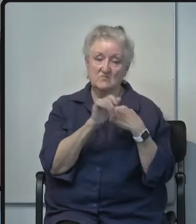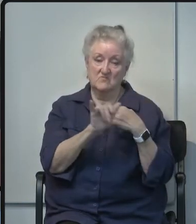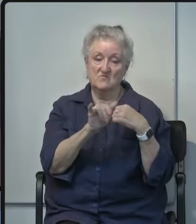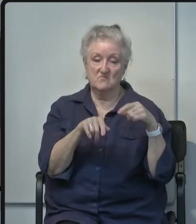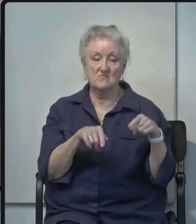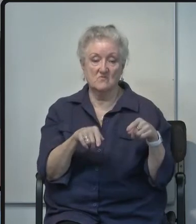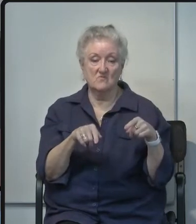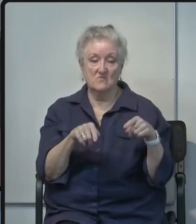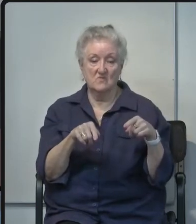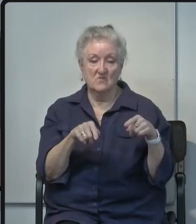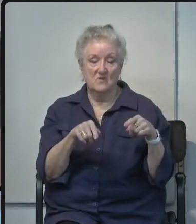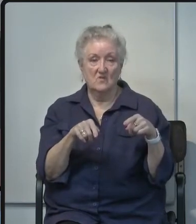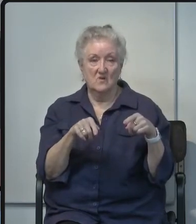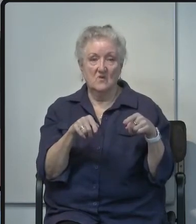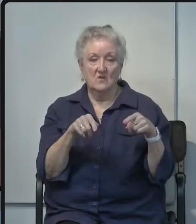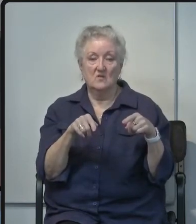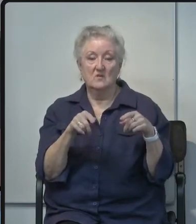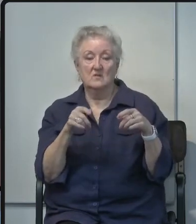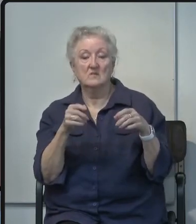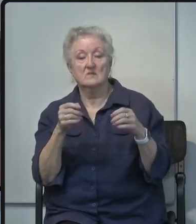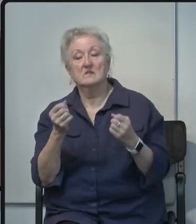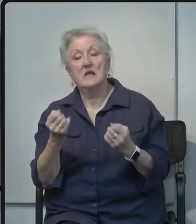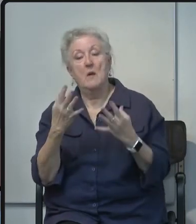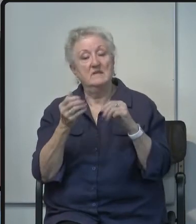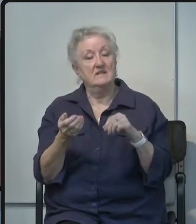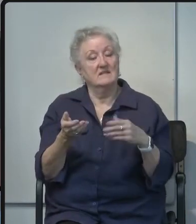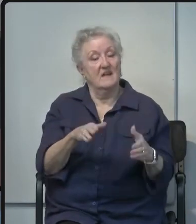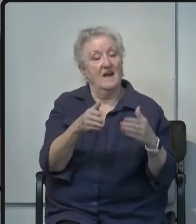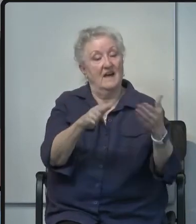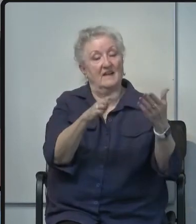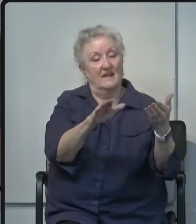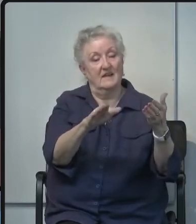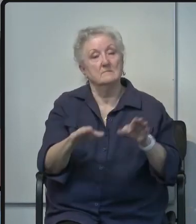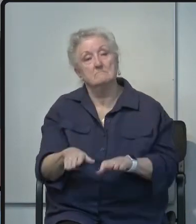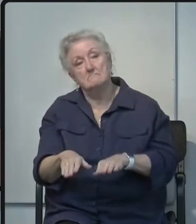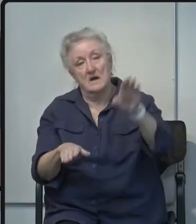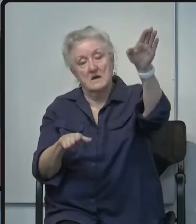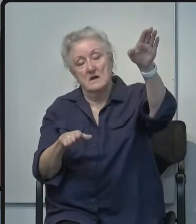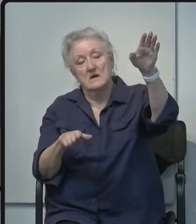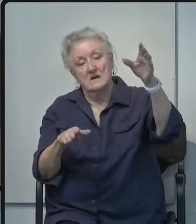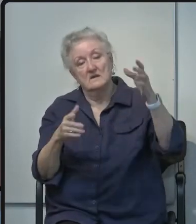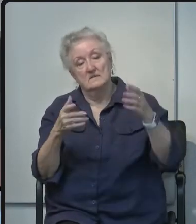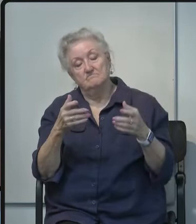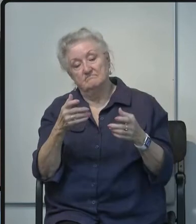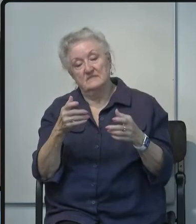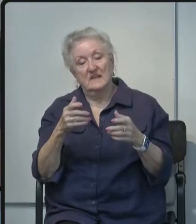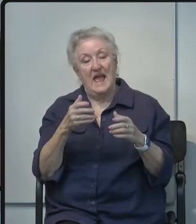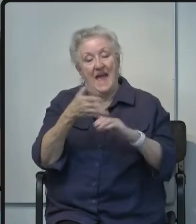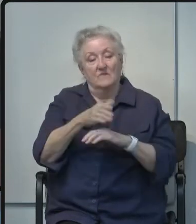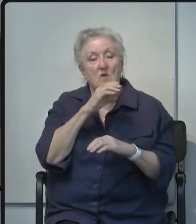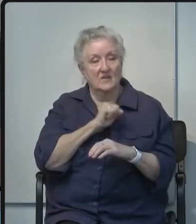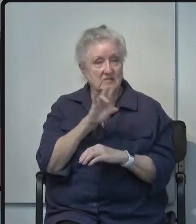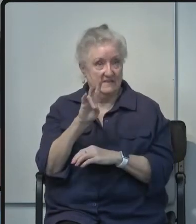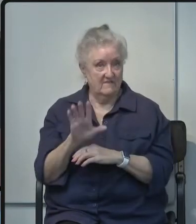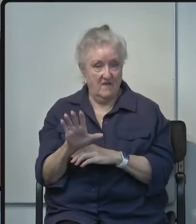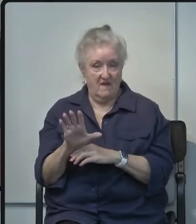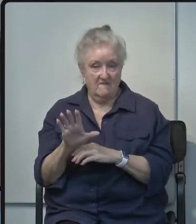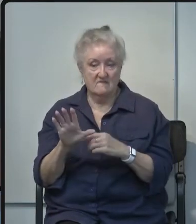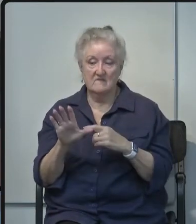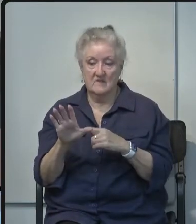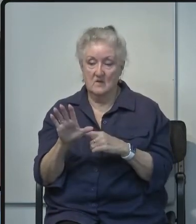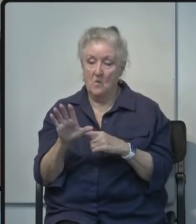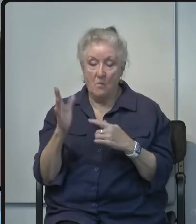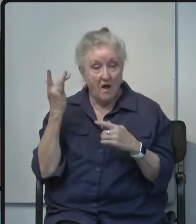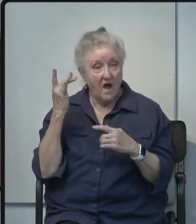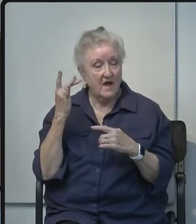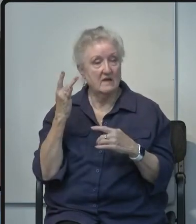mortality goes up drastically after age 75 so that is also because the immune